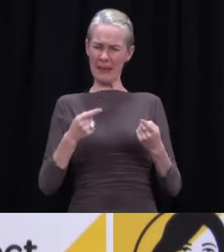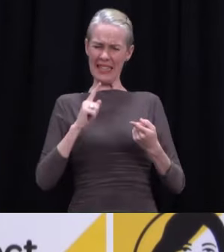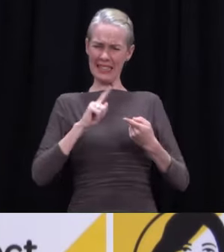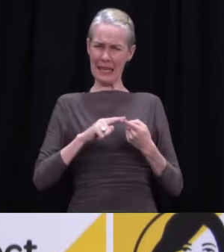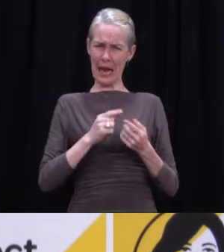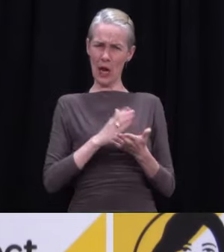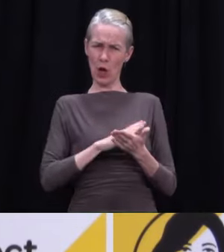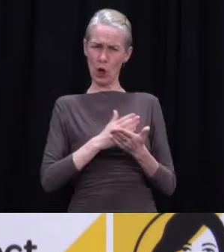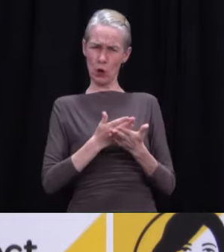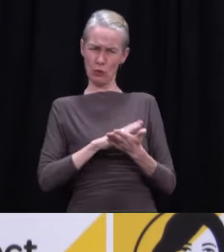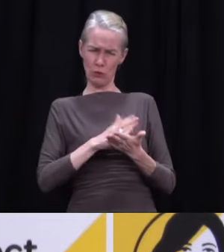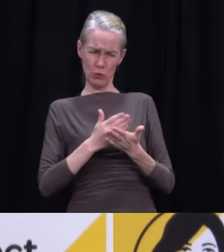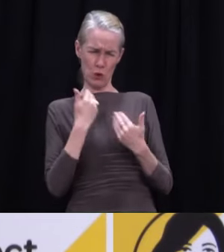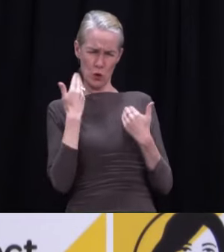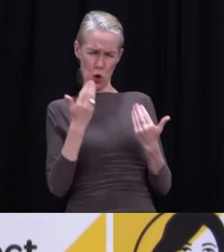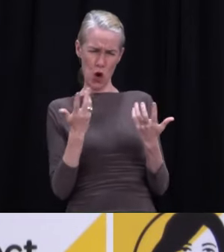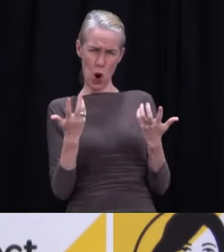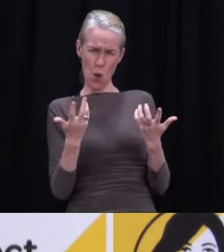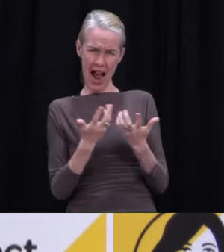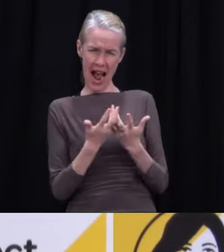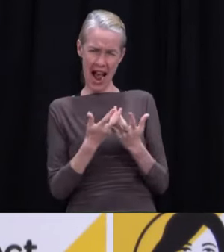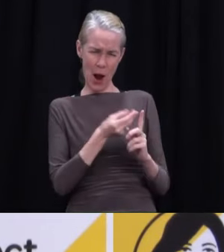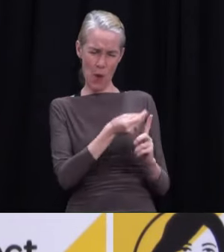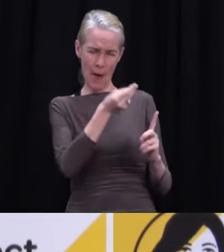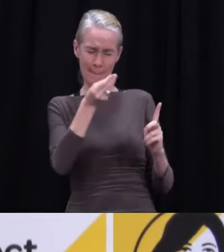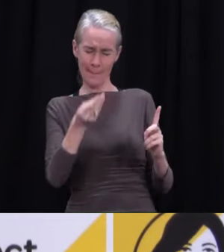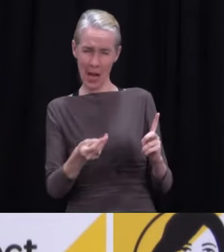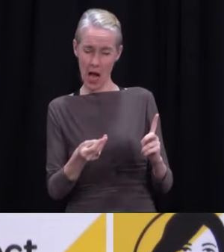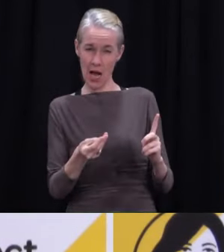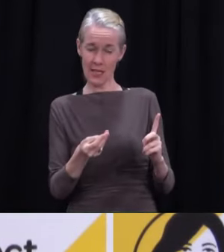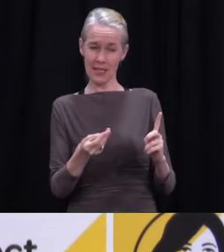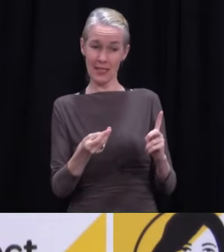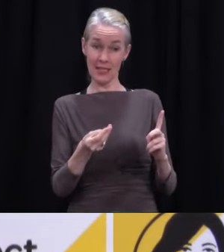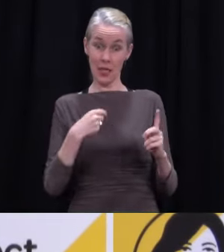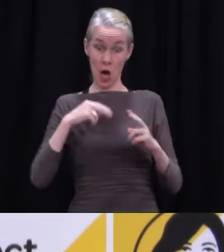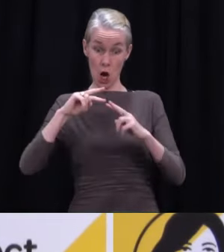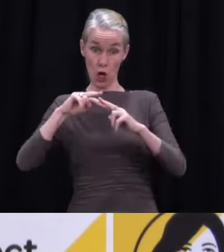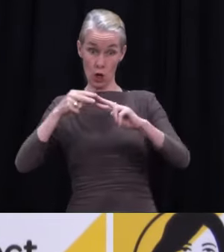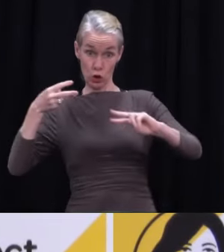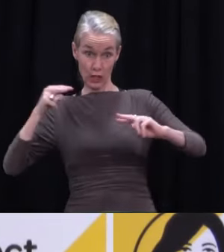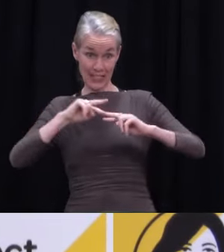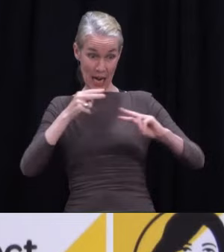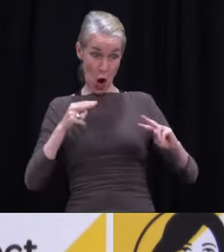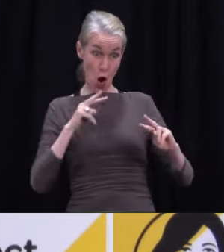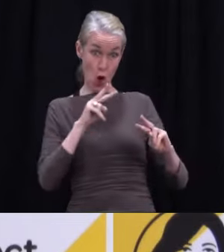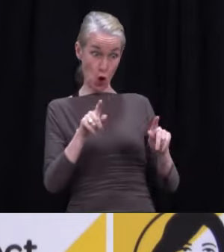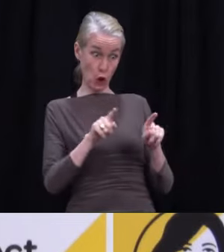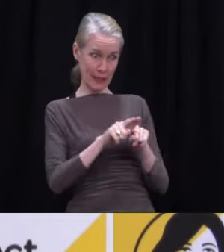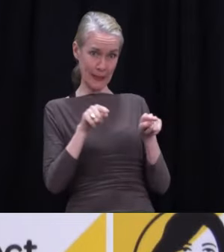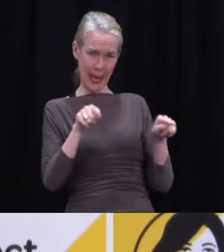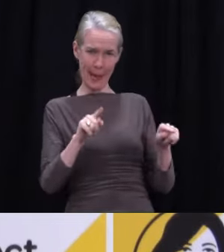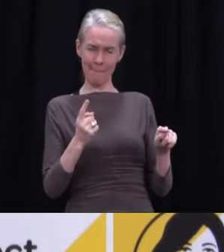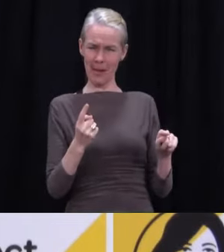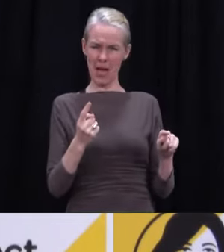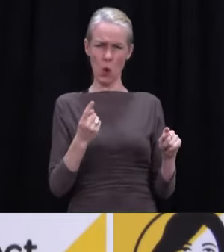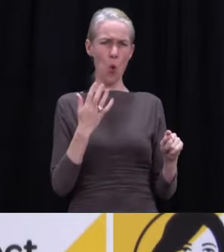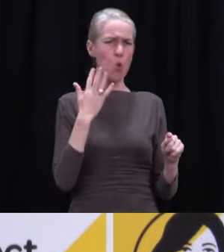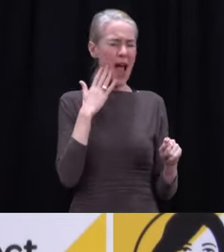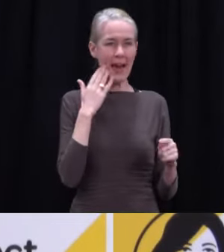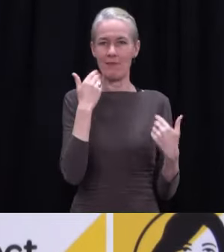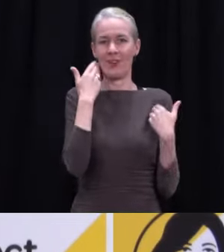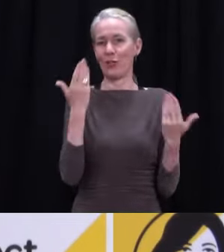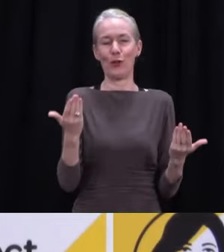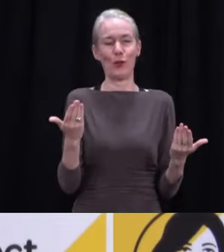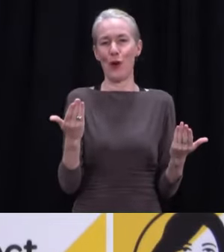are linked to other cases, and it's just there's no clear description of how they might link into one of the